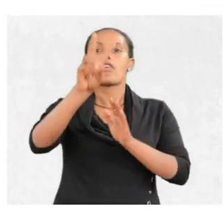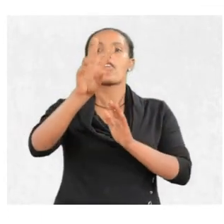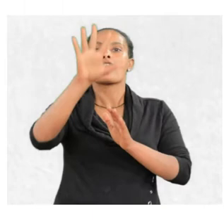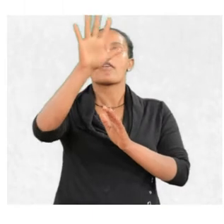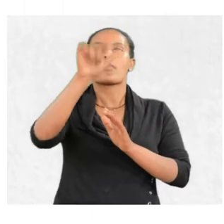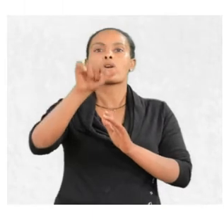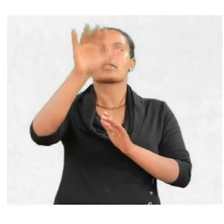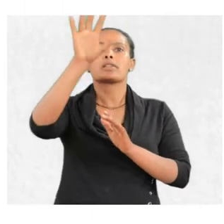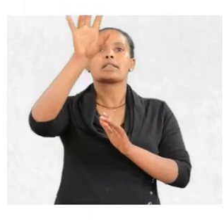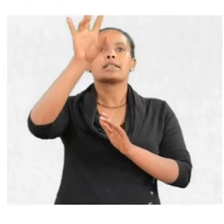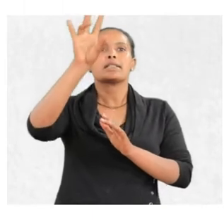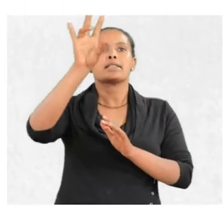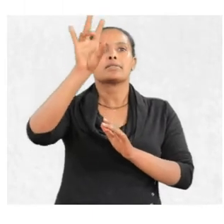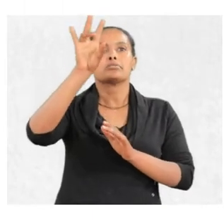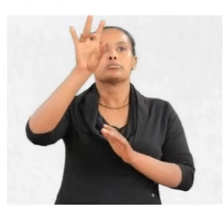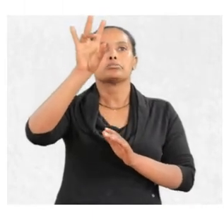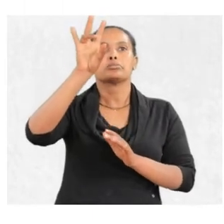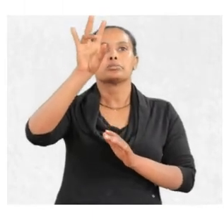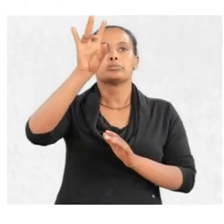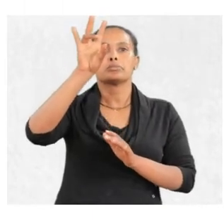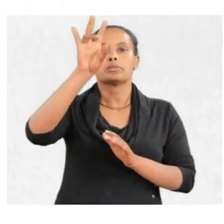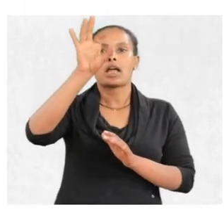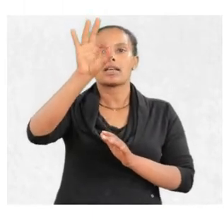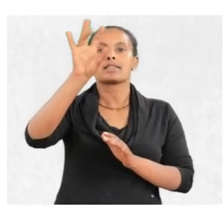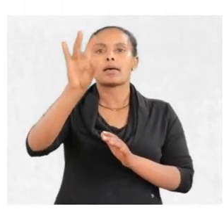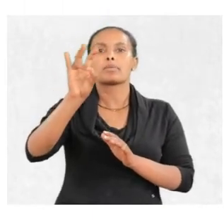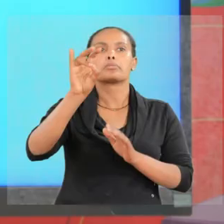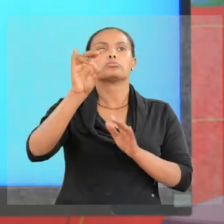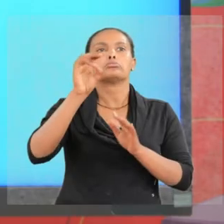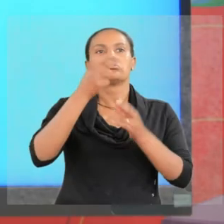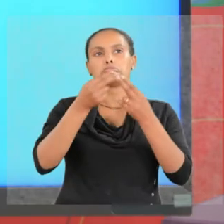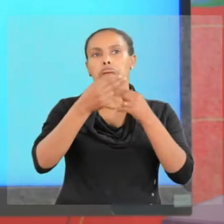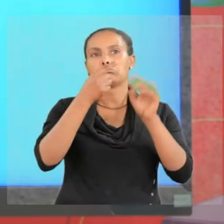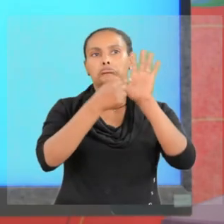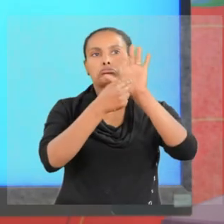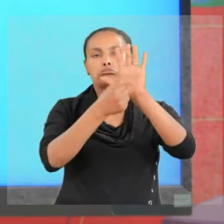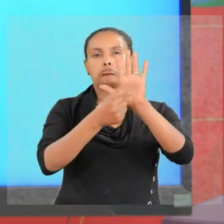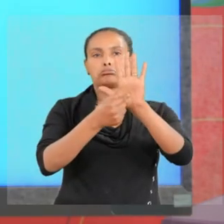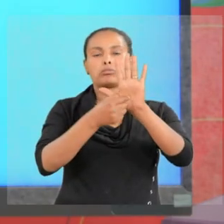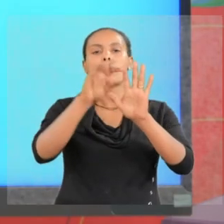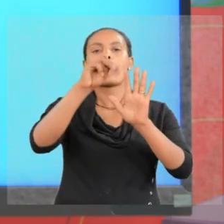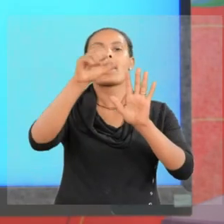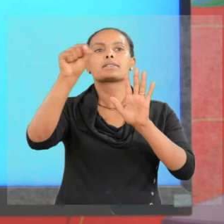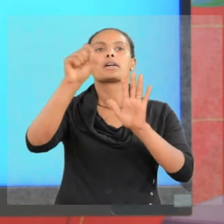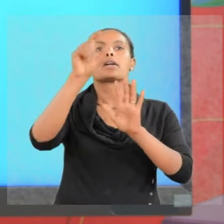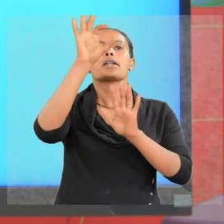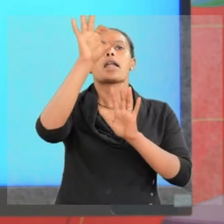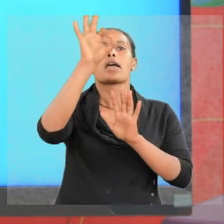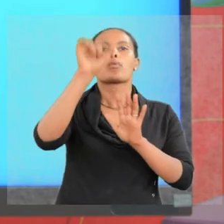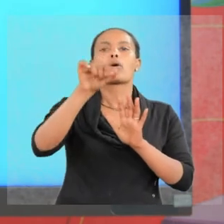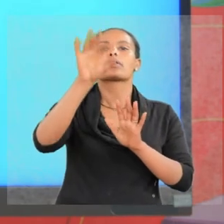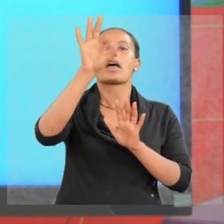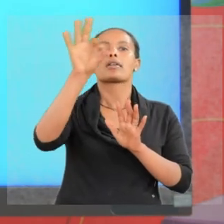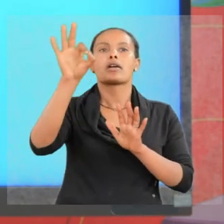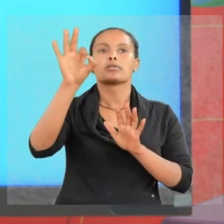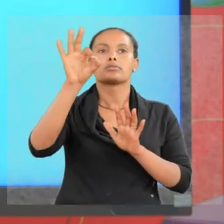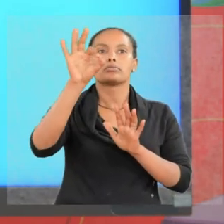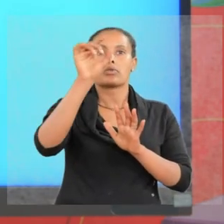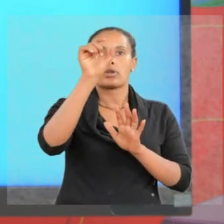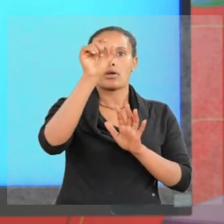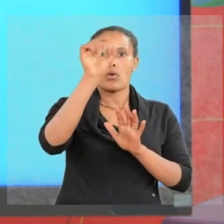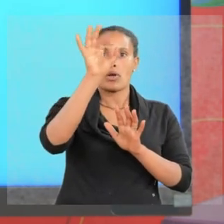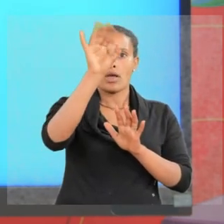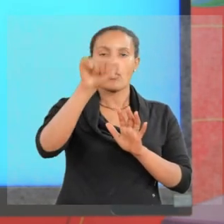.97 times 10 to the power of 6 meter per second? And mass of electron is 9.11 times 10 to the power of minus